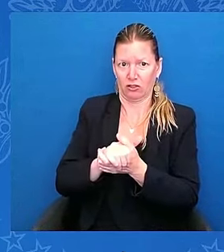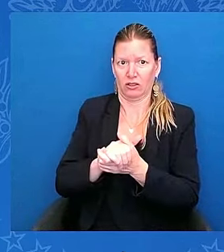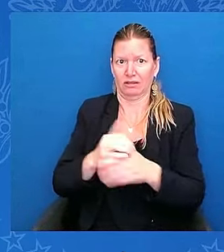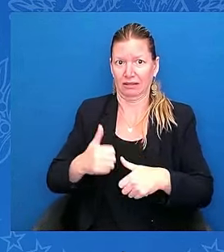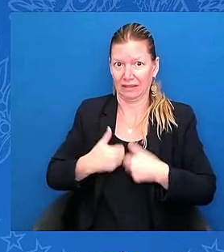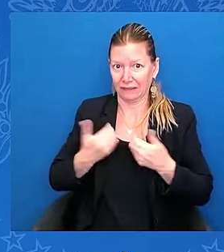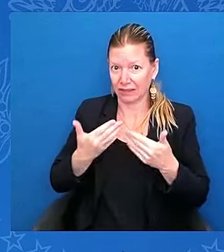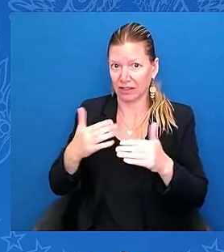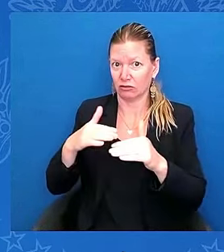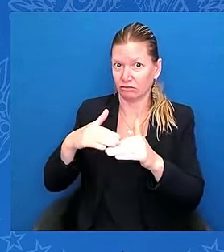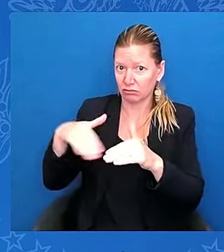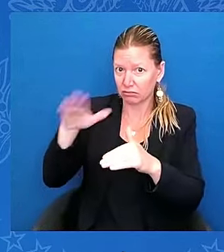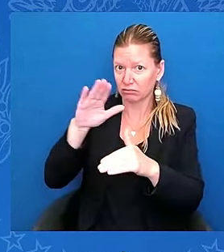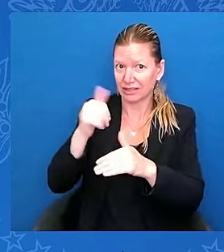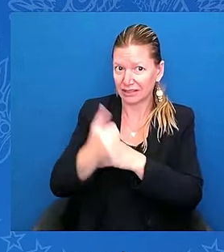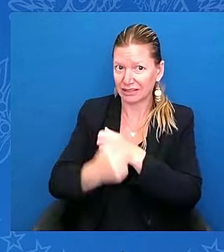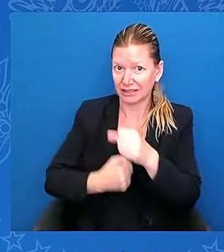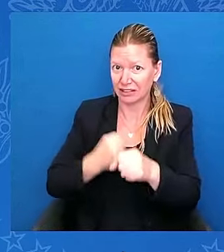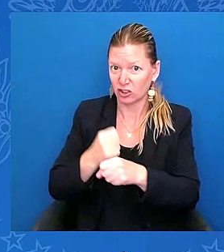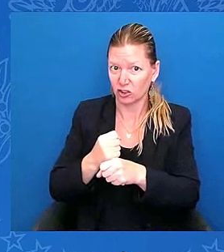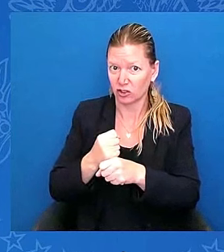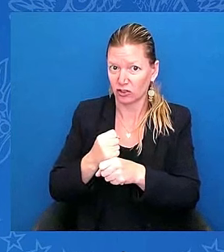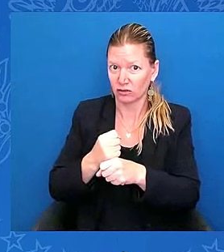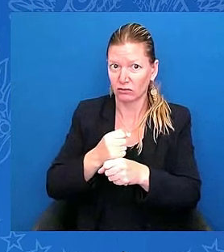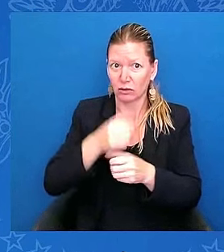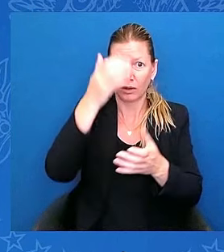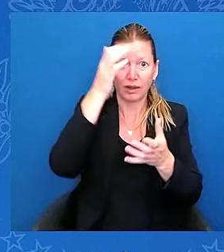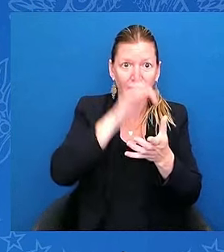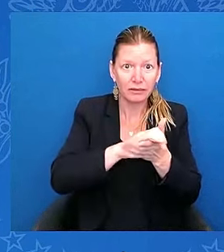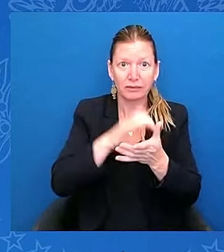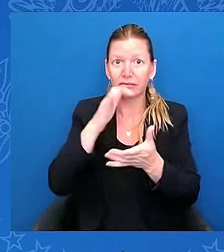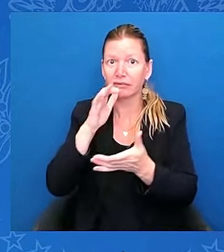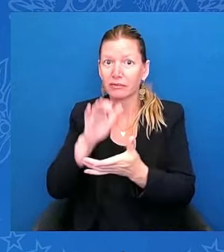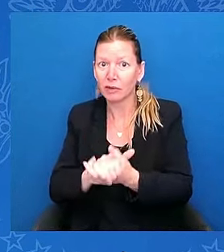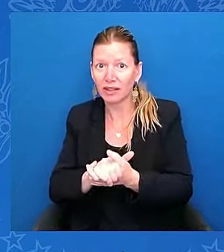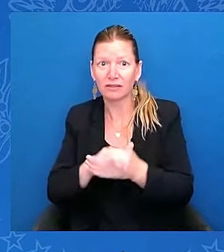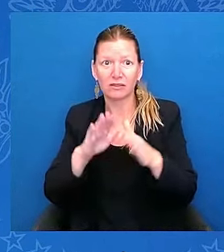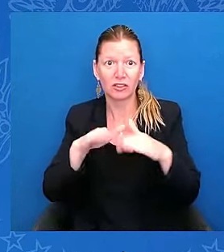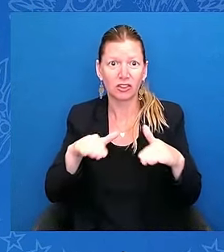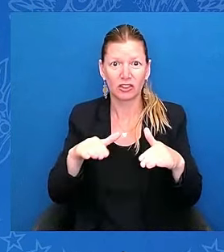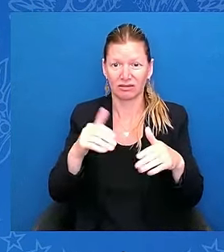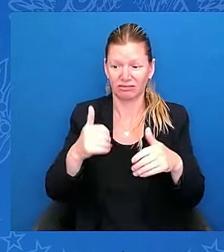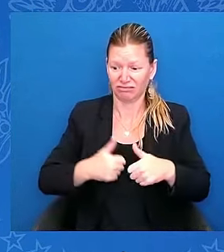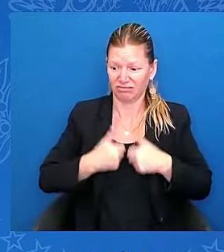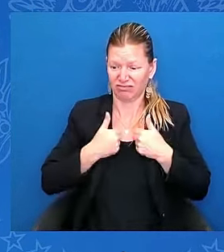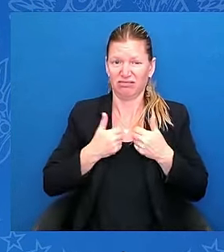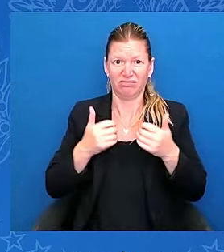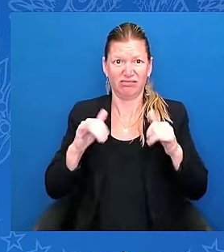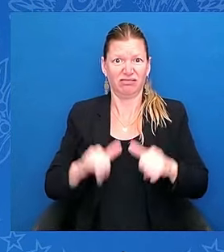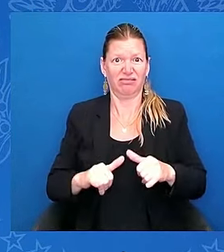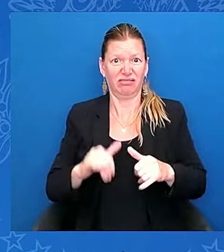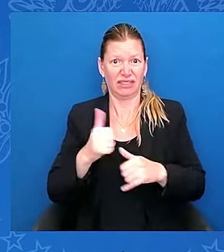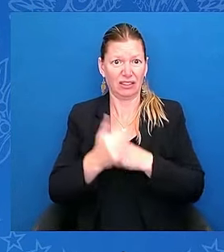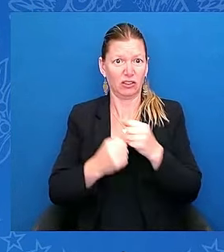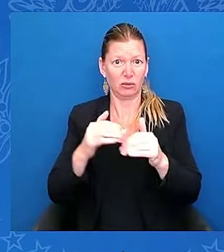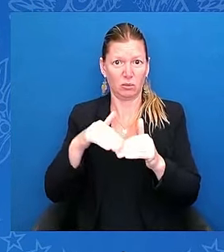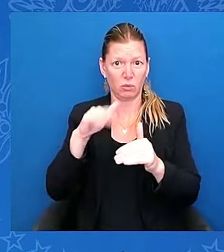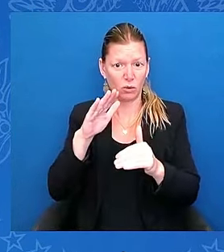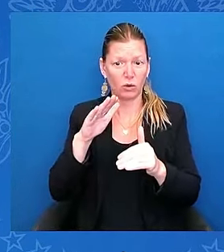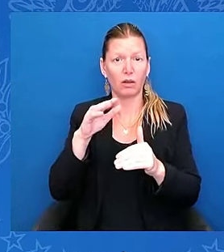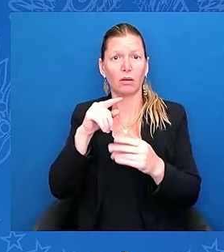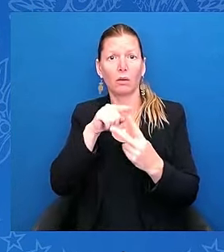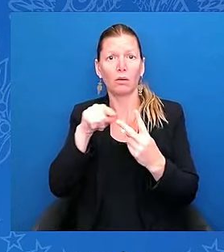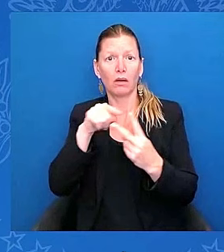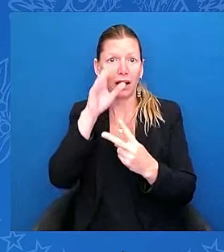wives or husbands and their children who have lived in America for a decade or more but are undocumented, this action will allow them to file the paperwork